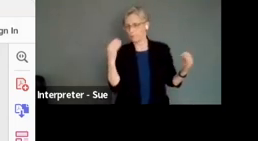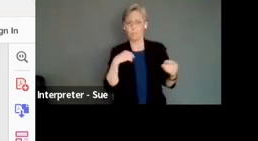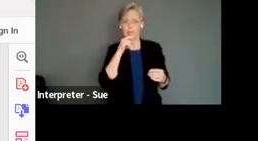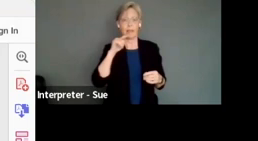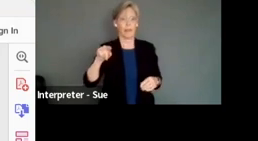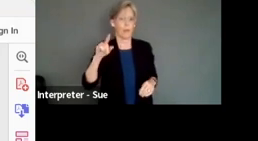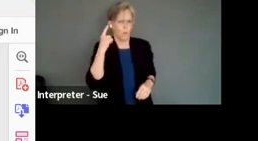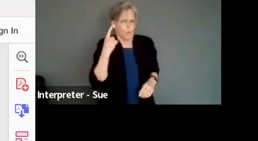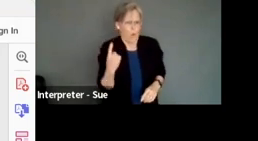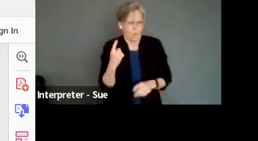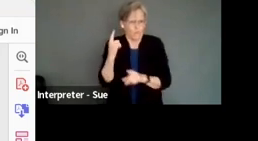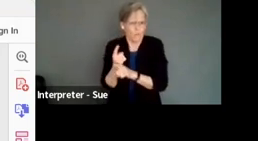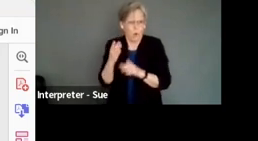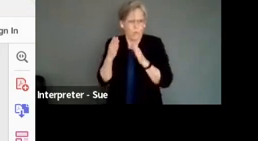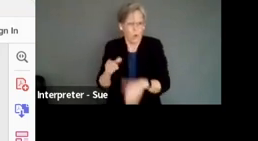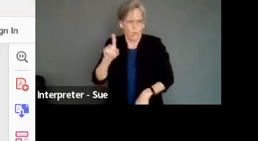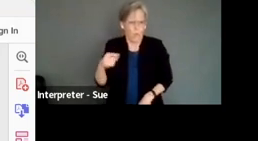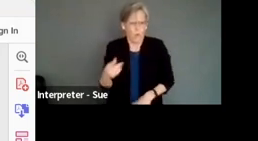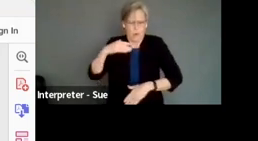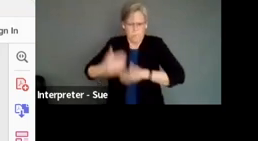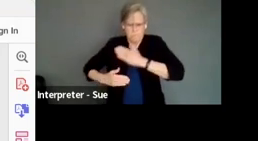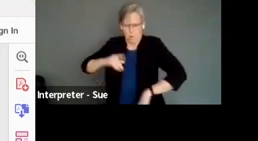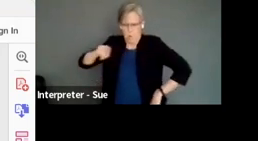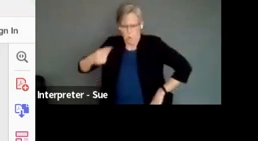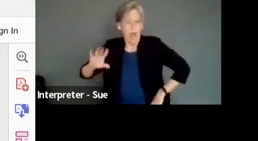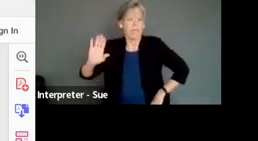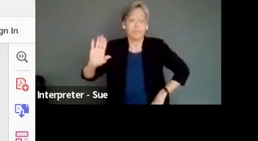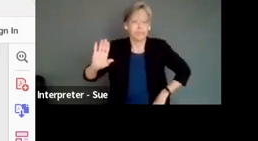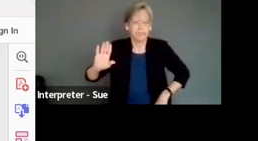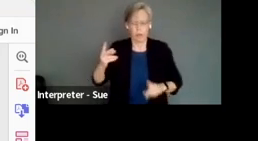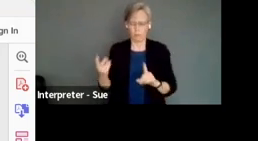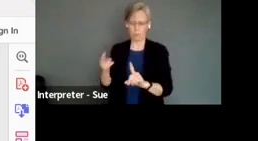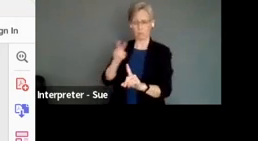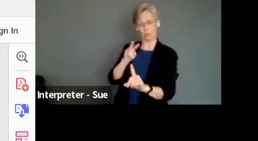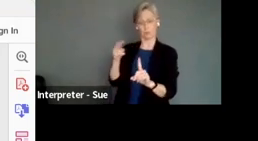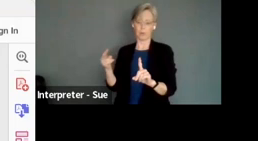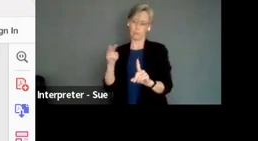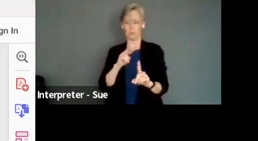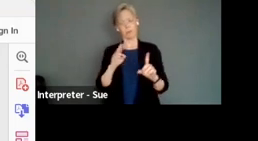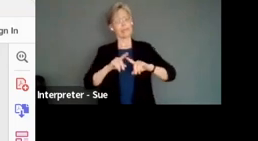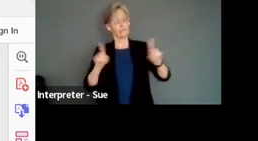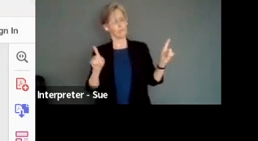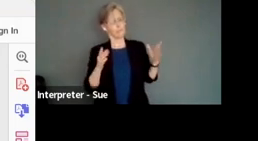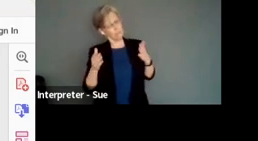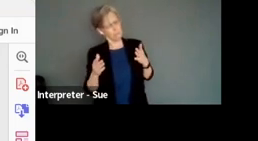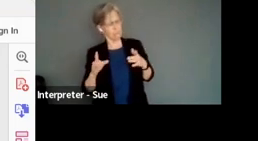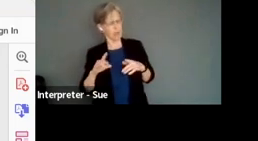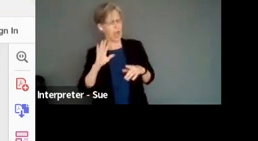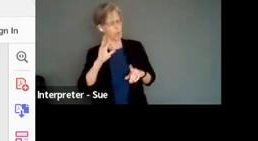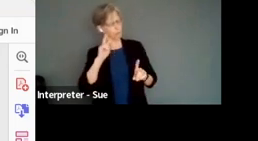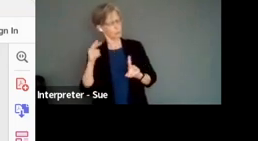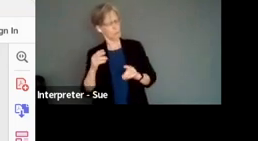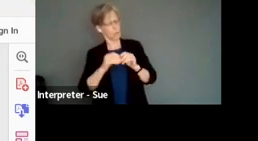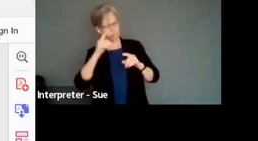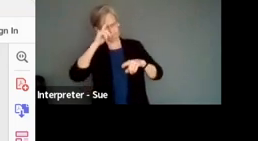this is the one right way and you have to do it this way. We're just saying here's another perspective from more culture of some more diverse perspective in an